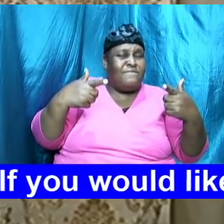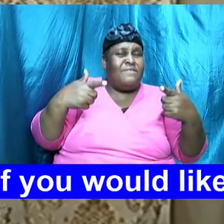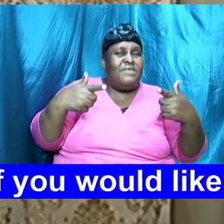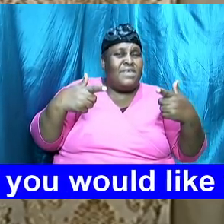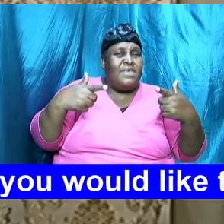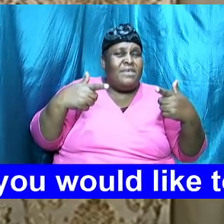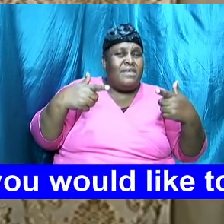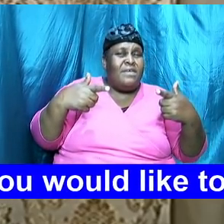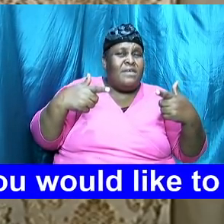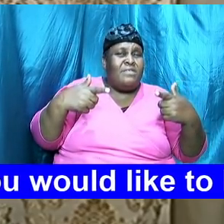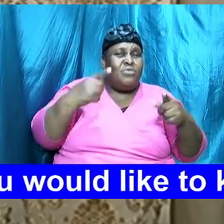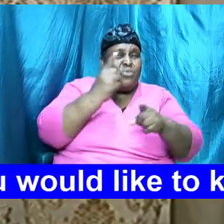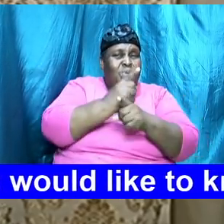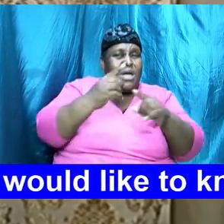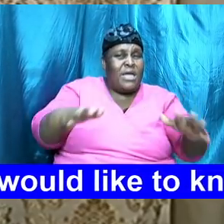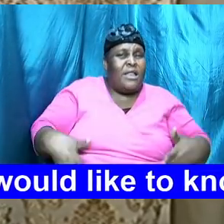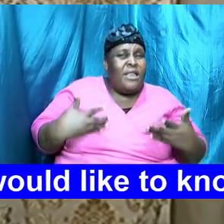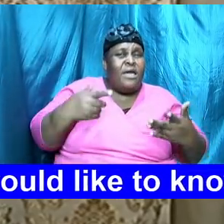life